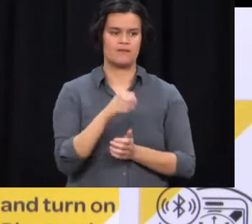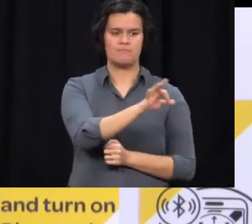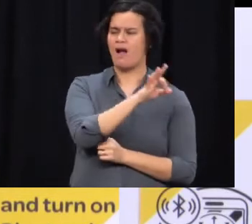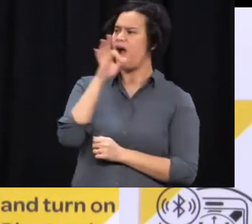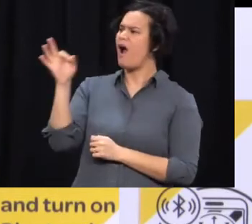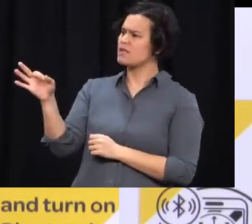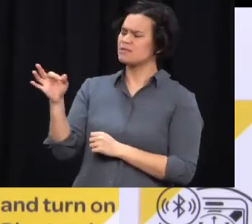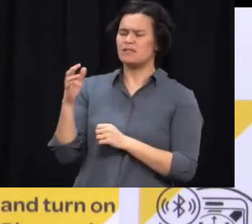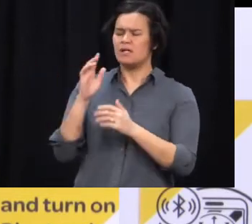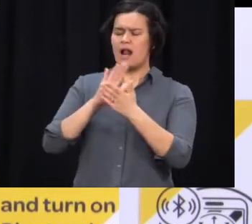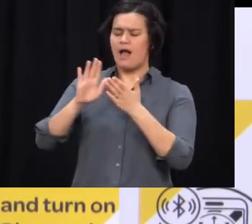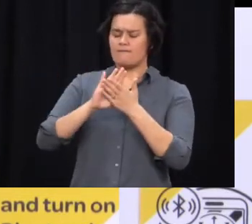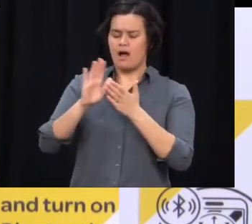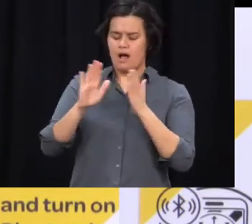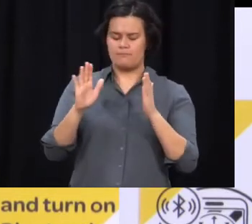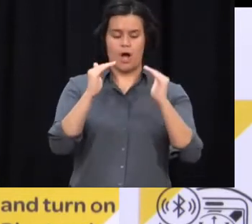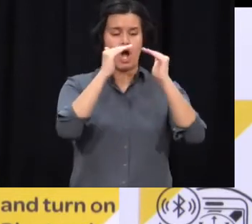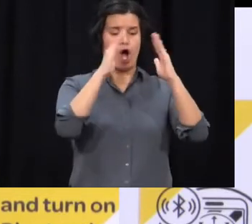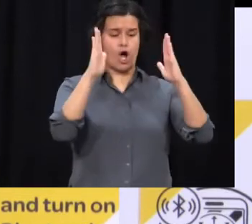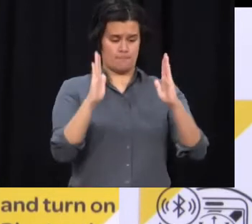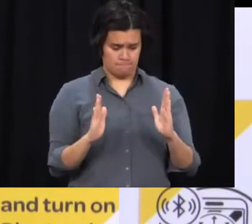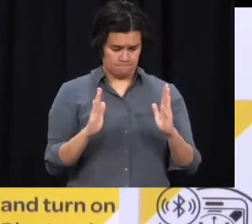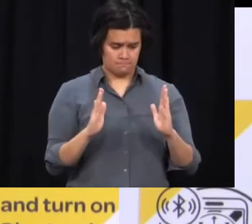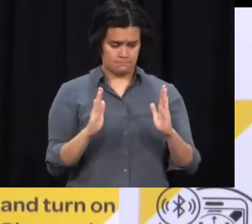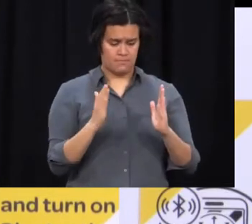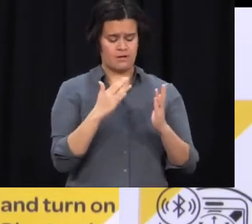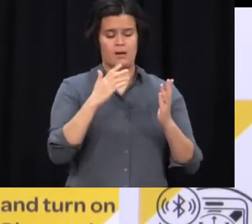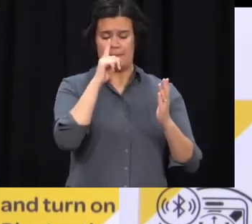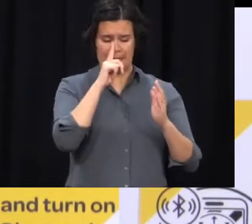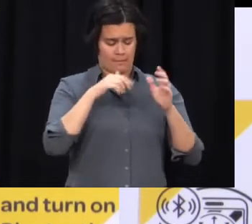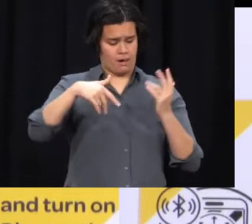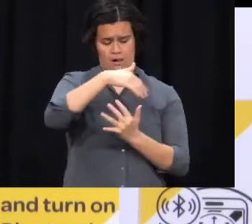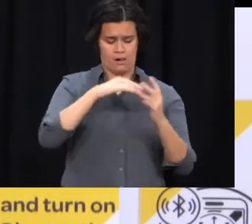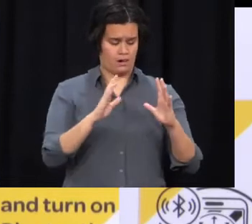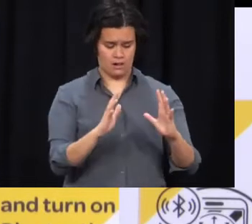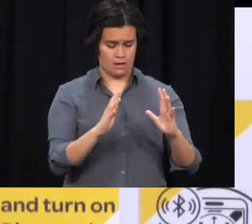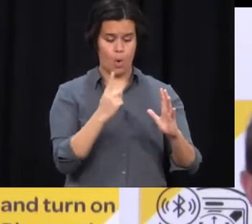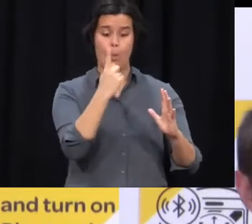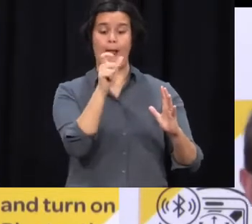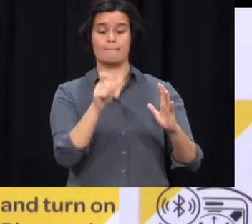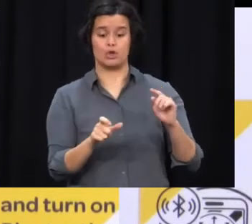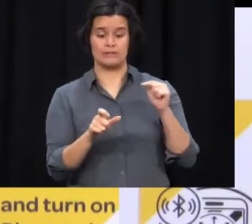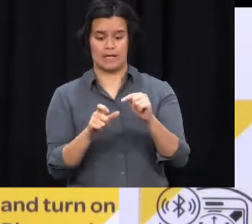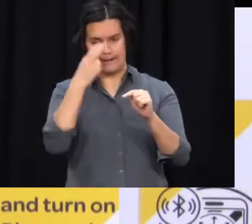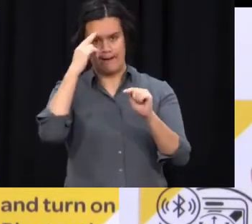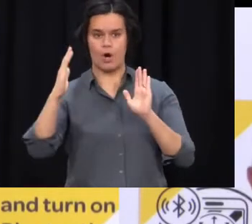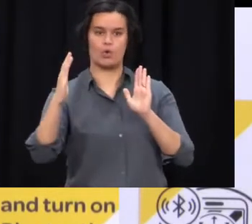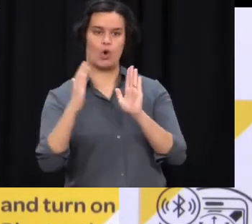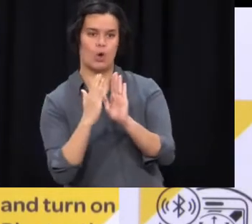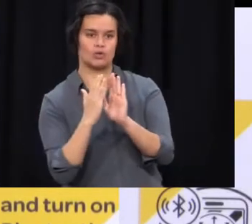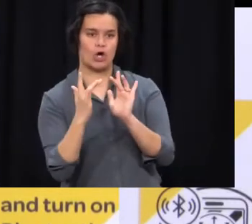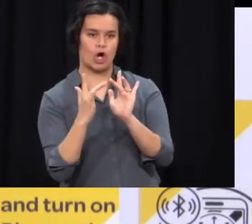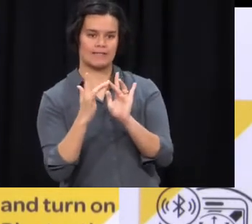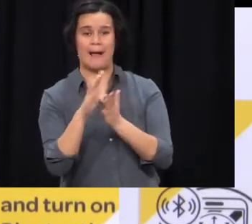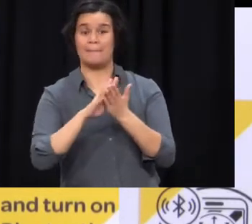is self-isolating in a house with others? I might ask the Director-General to run through that. Well, anyone who's self